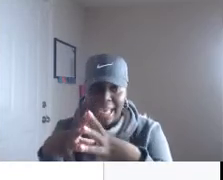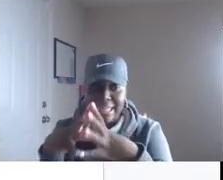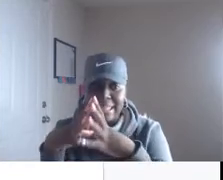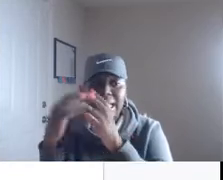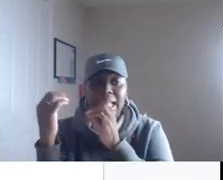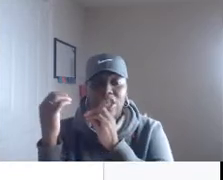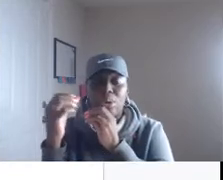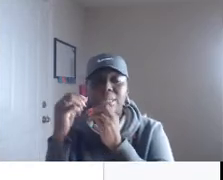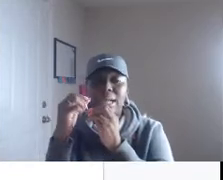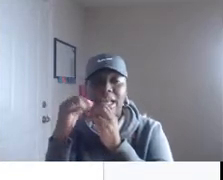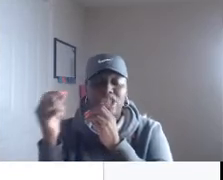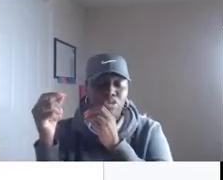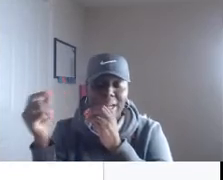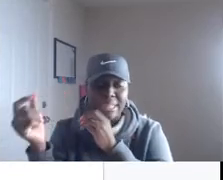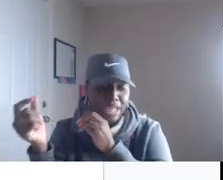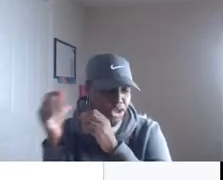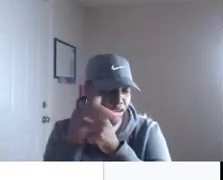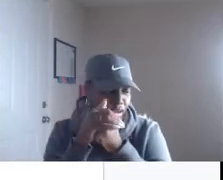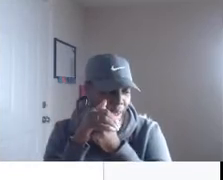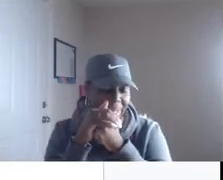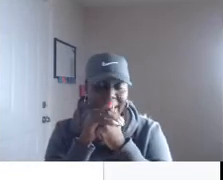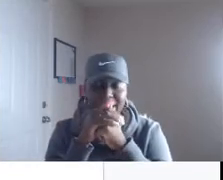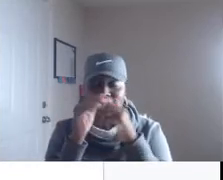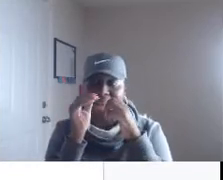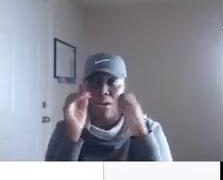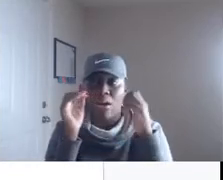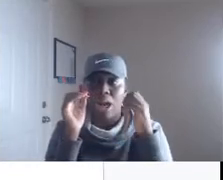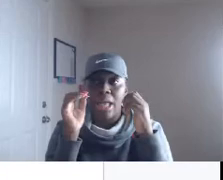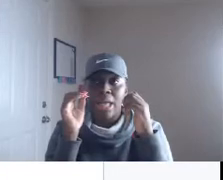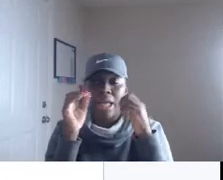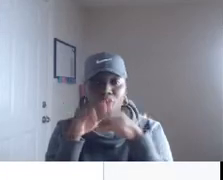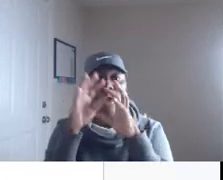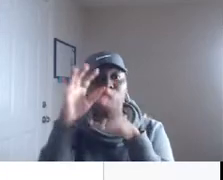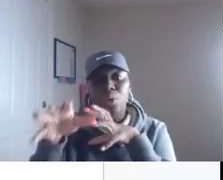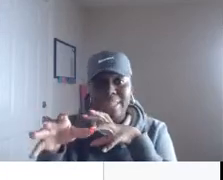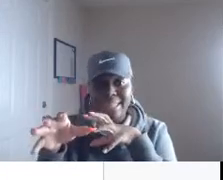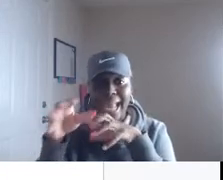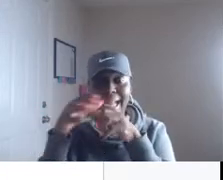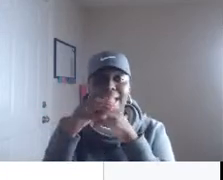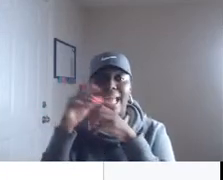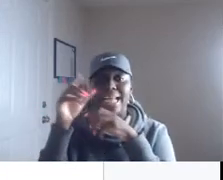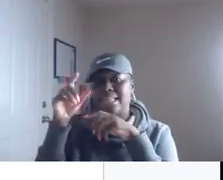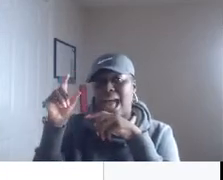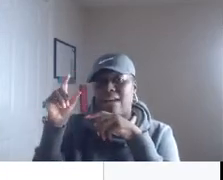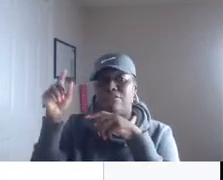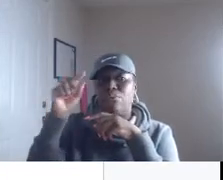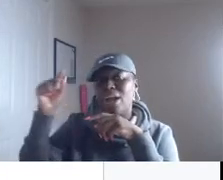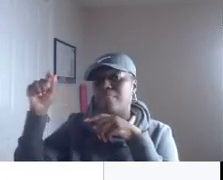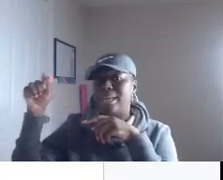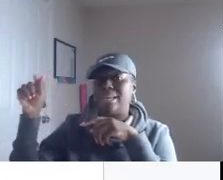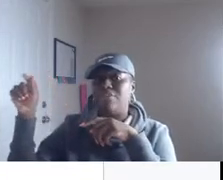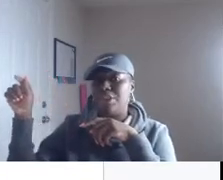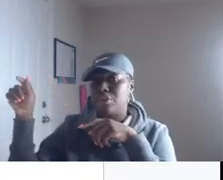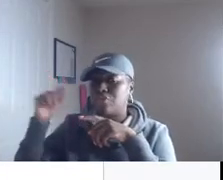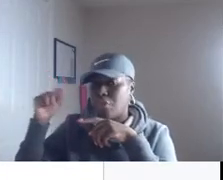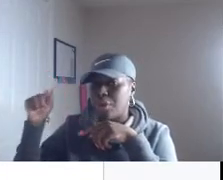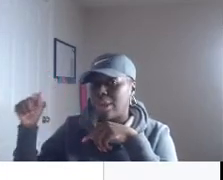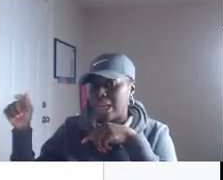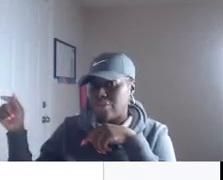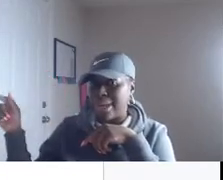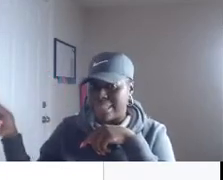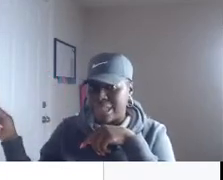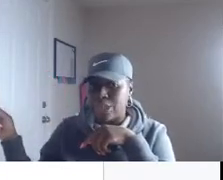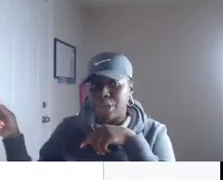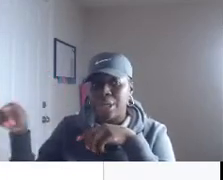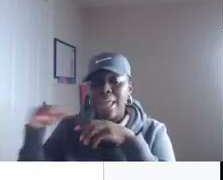can get your electronic signature from because there are if you go to your state they should have recommended vendors for